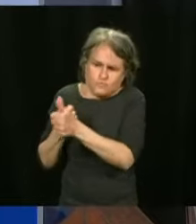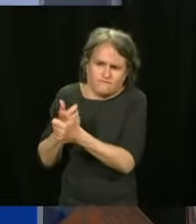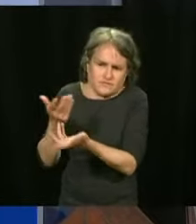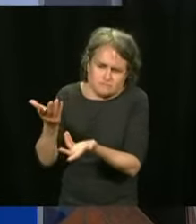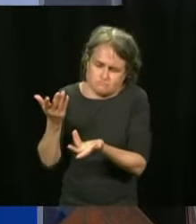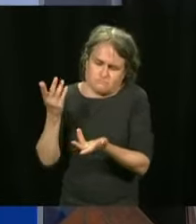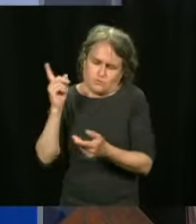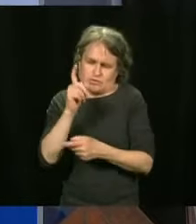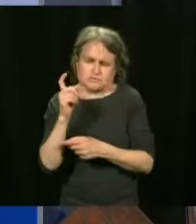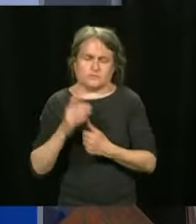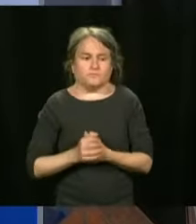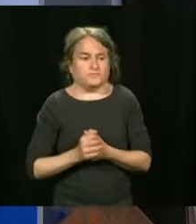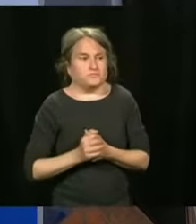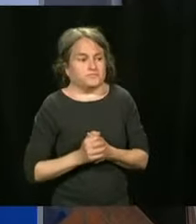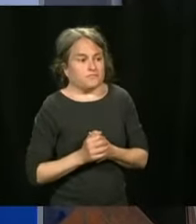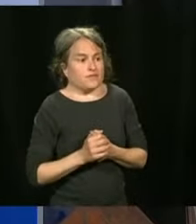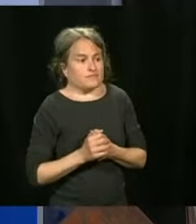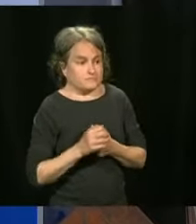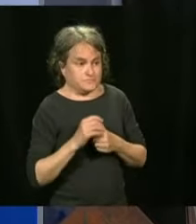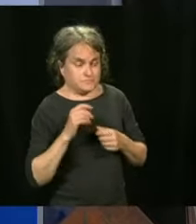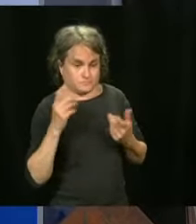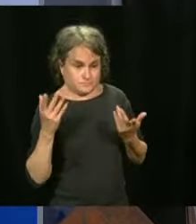Two last questions in French.